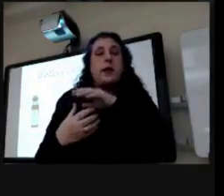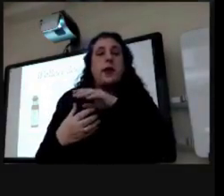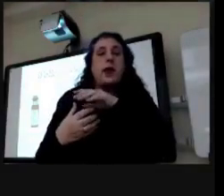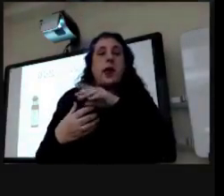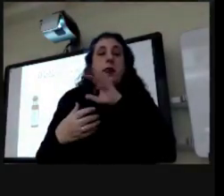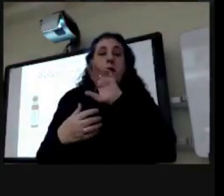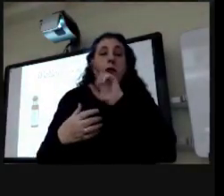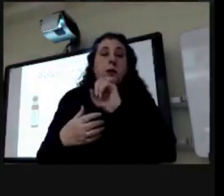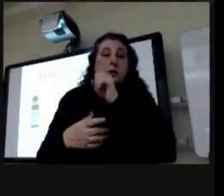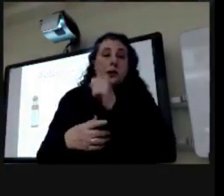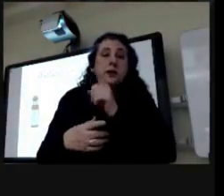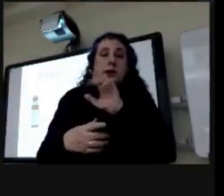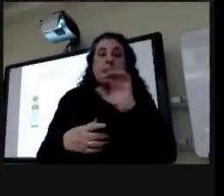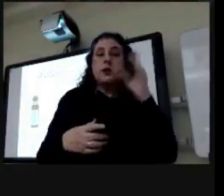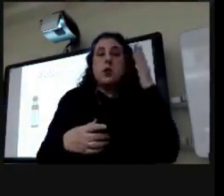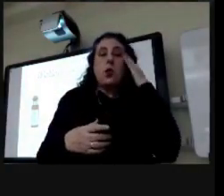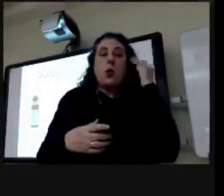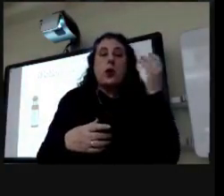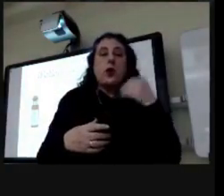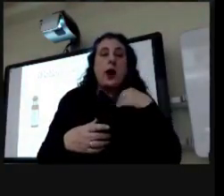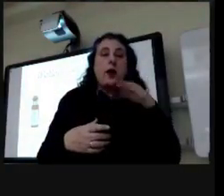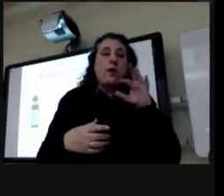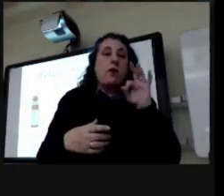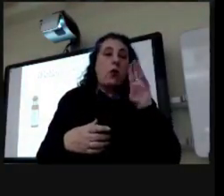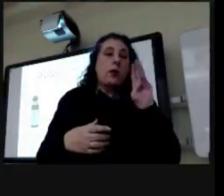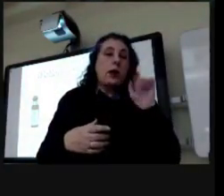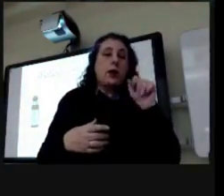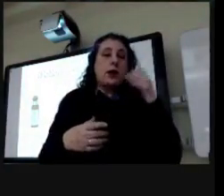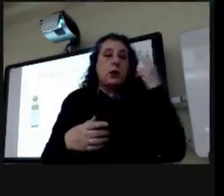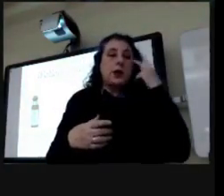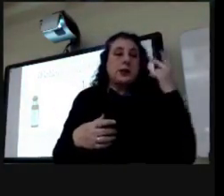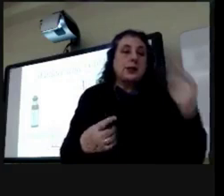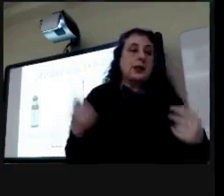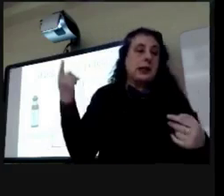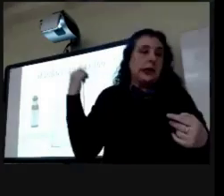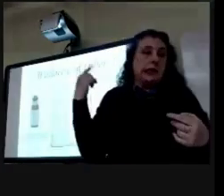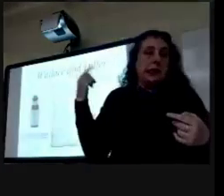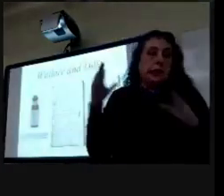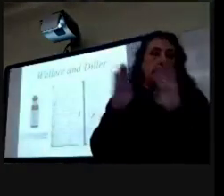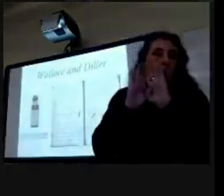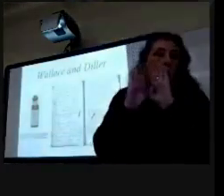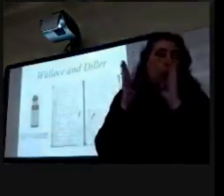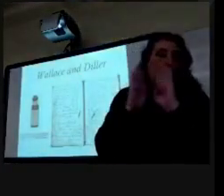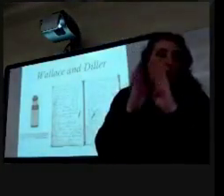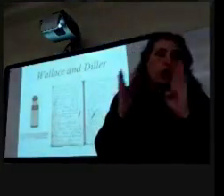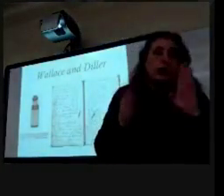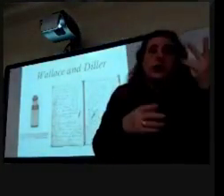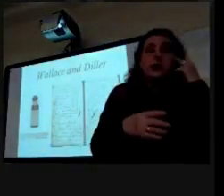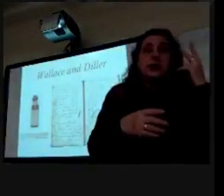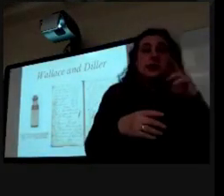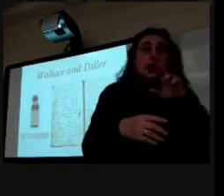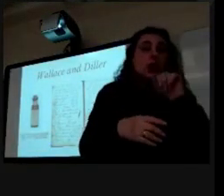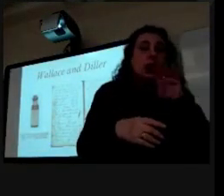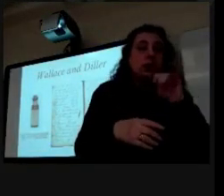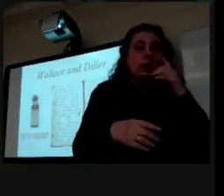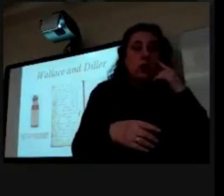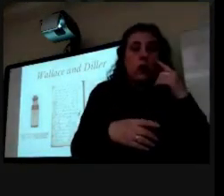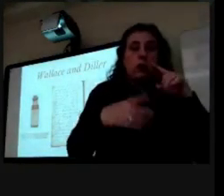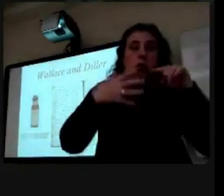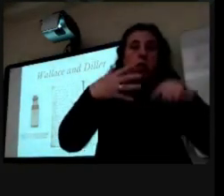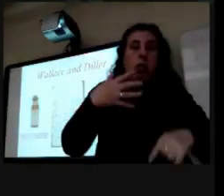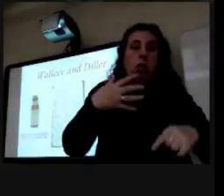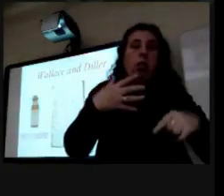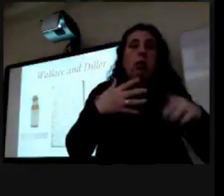from that's a scan of a couple pages there um it contains recipes for hundreds of drugs